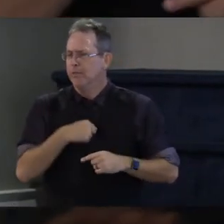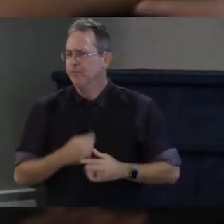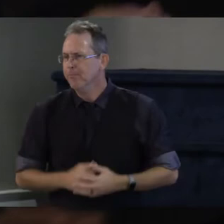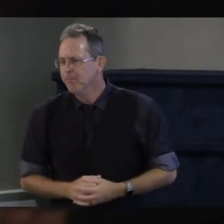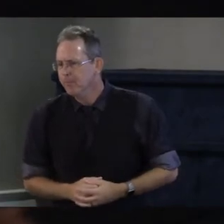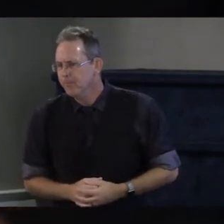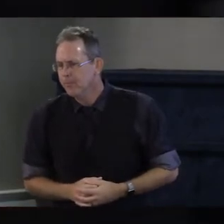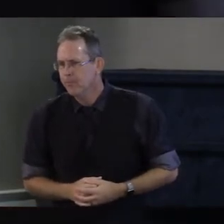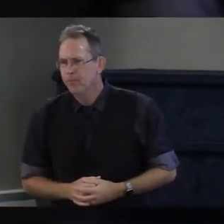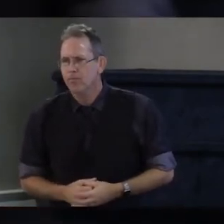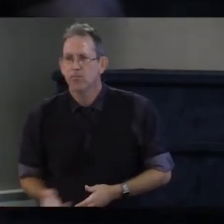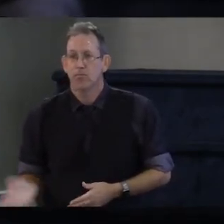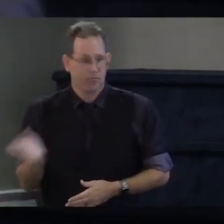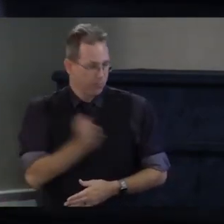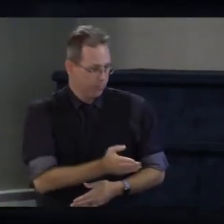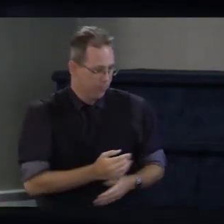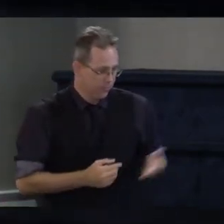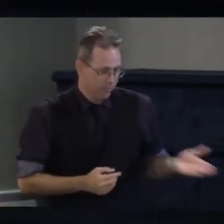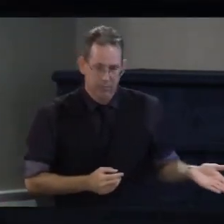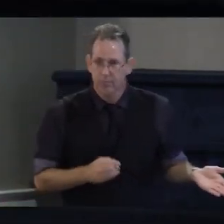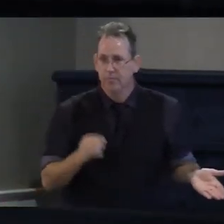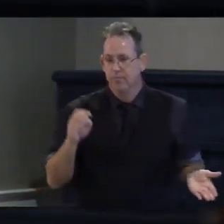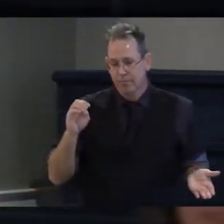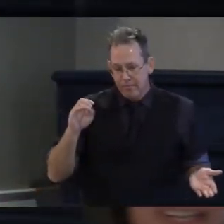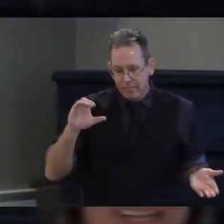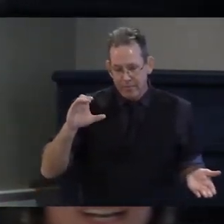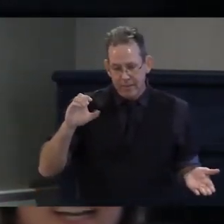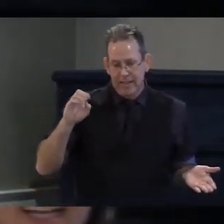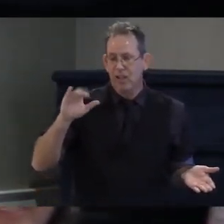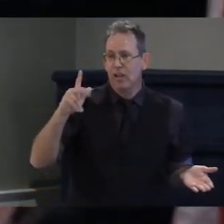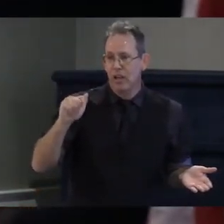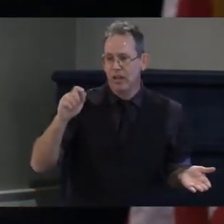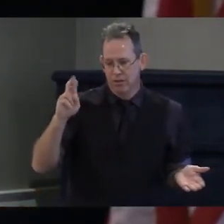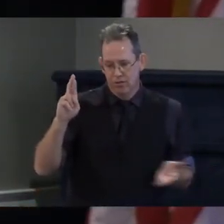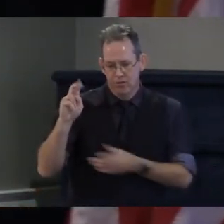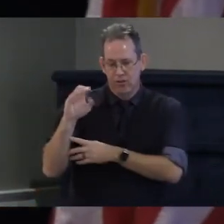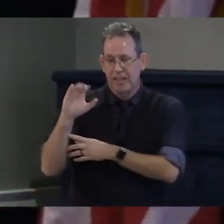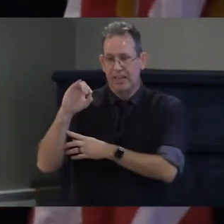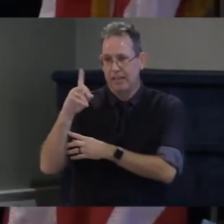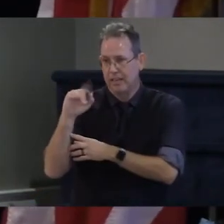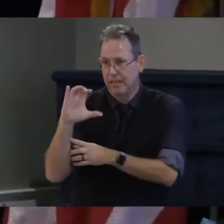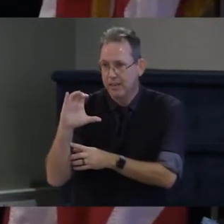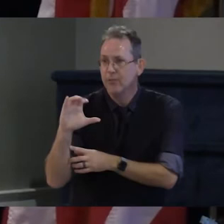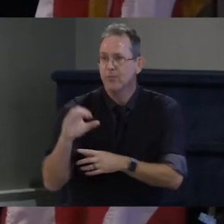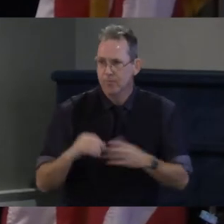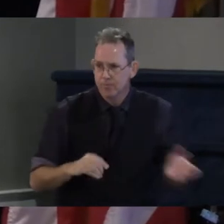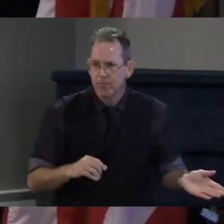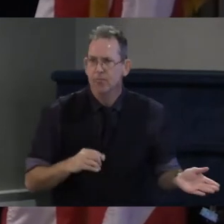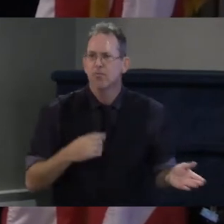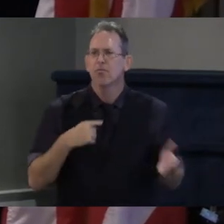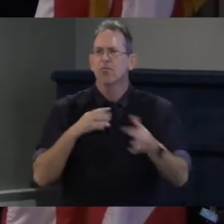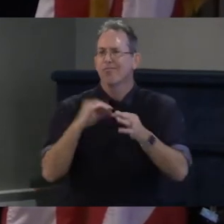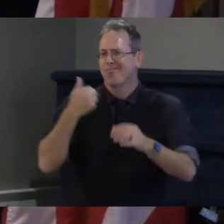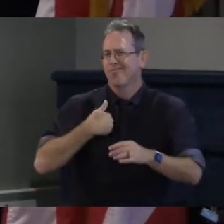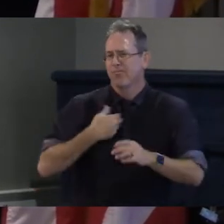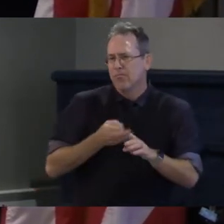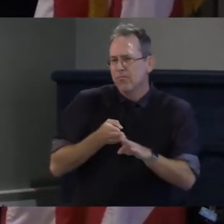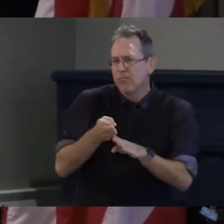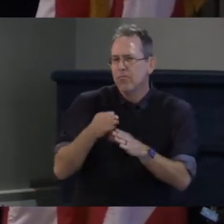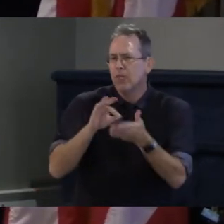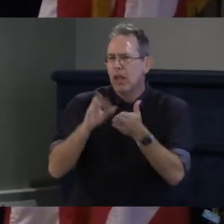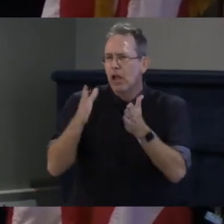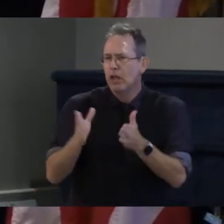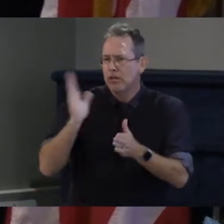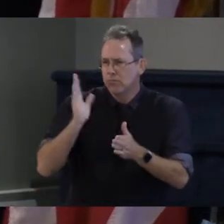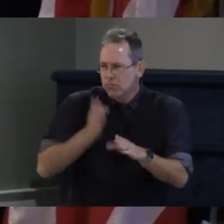good morning everyone my name is Erica Reddick I am an accountant an entrepreneur and